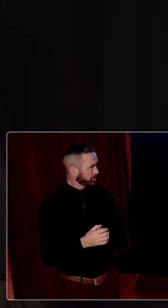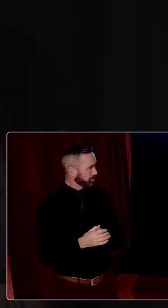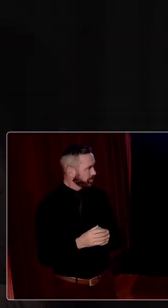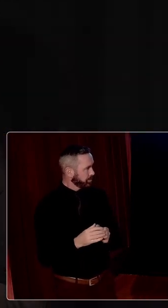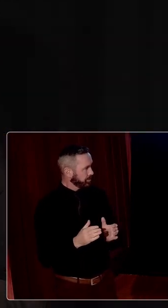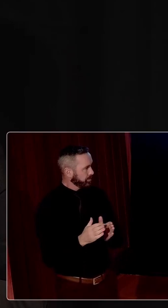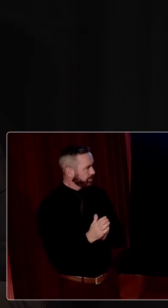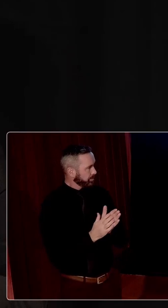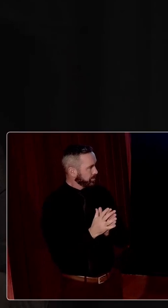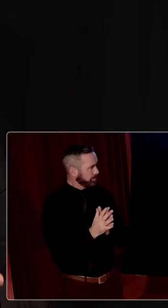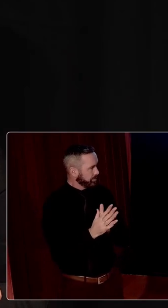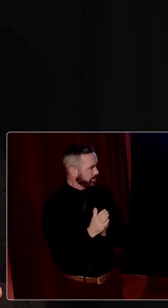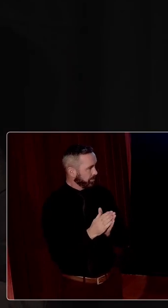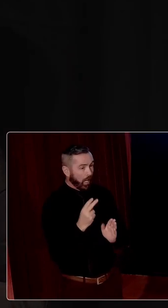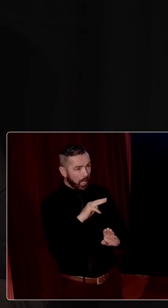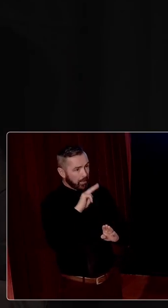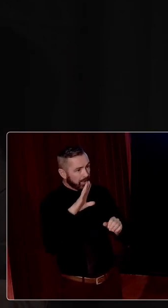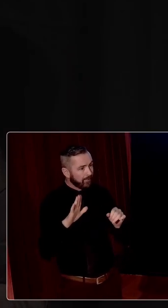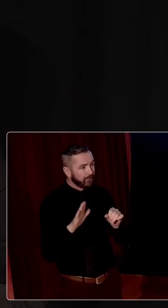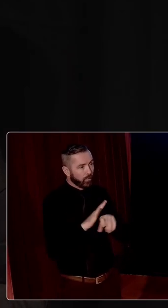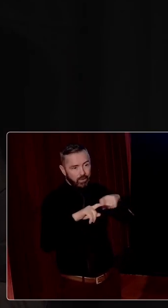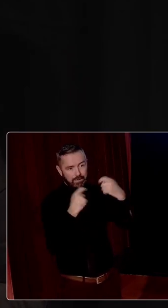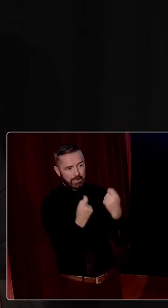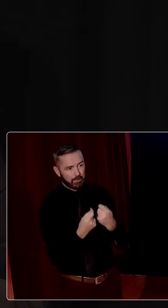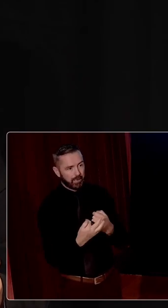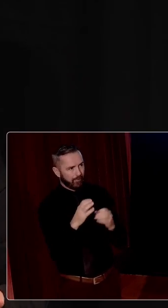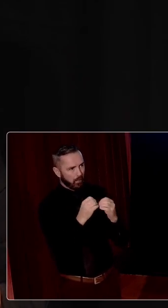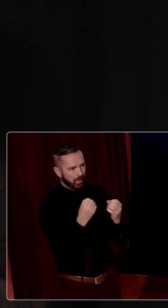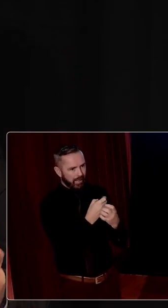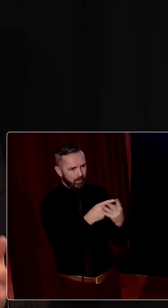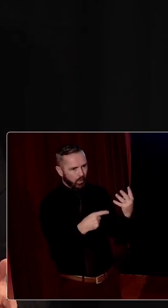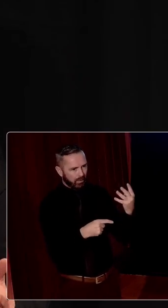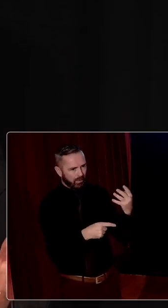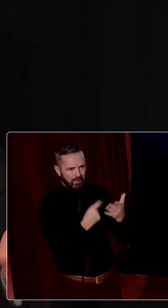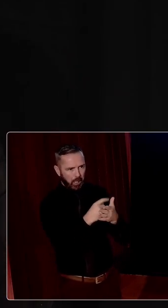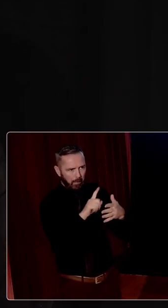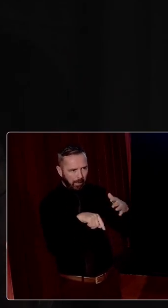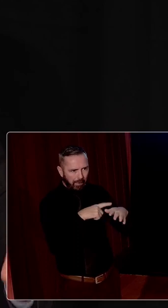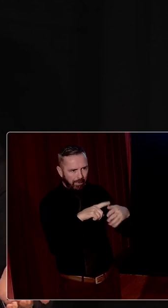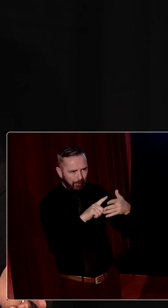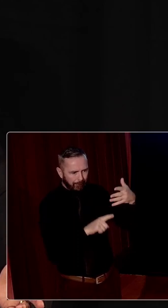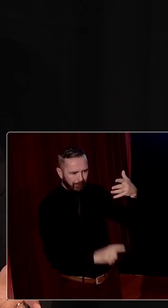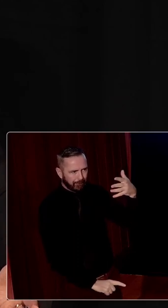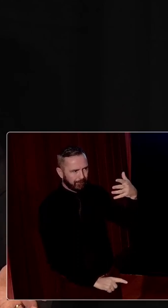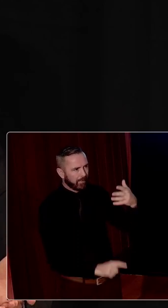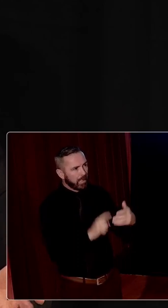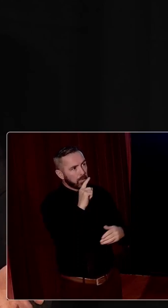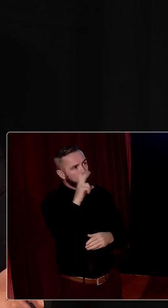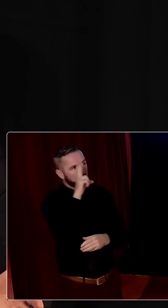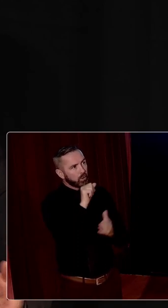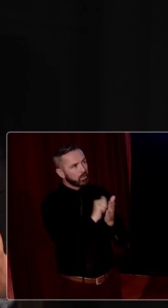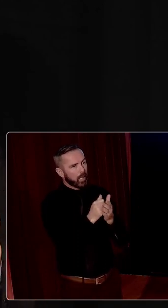Not just, I mean the entire team. If I mentioned everyone, I wouldn't have time. But things like newspaper